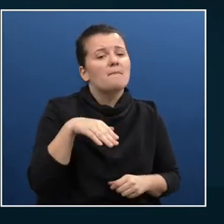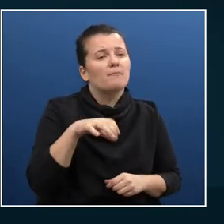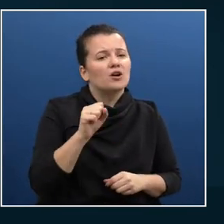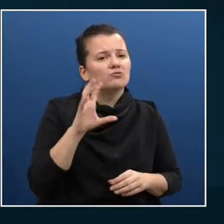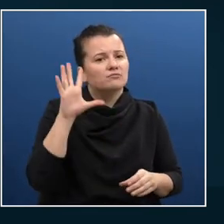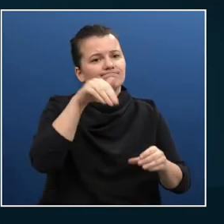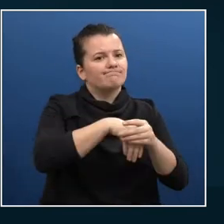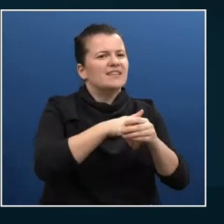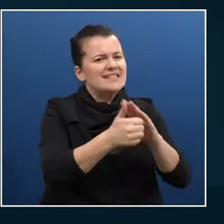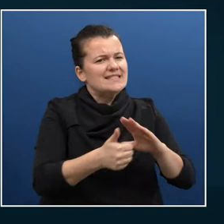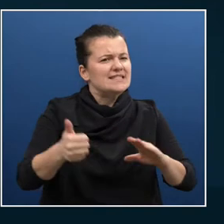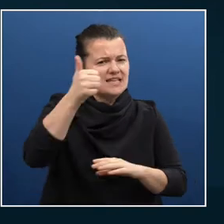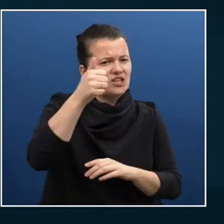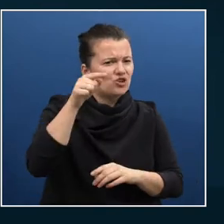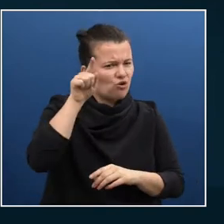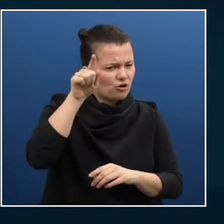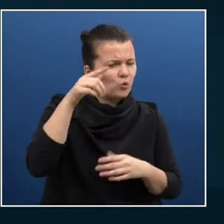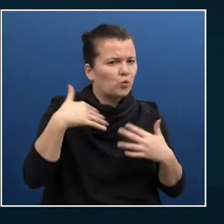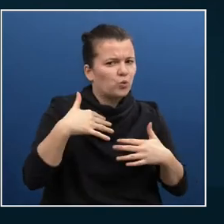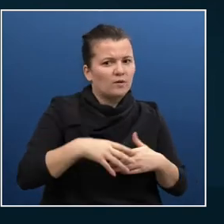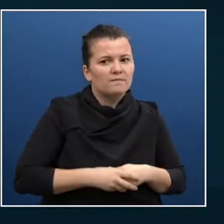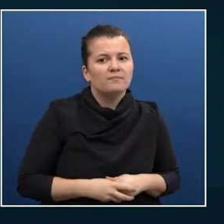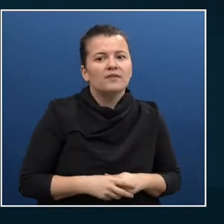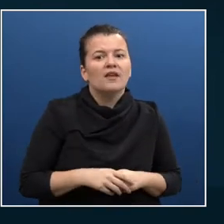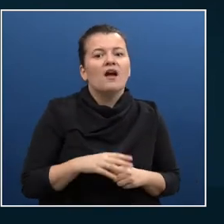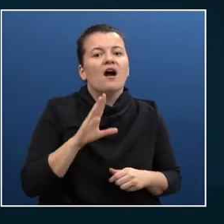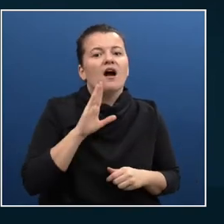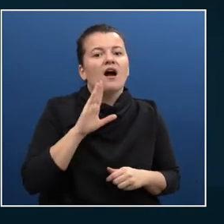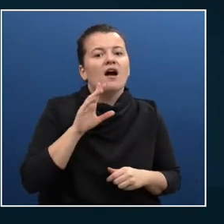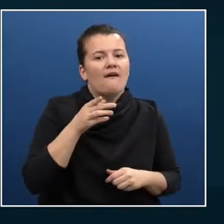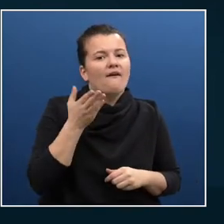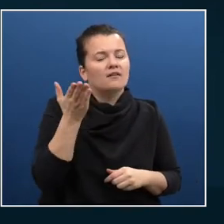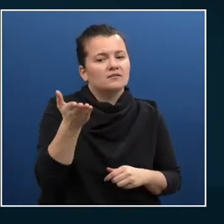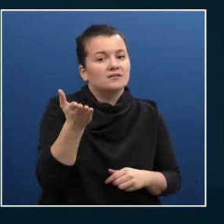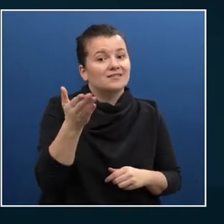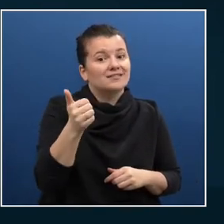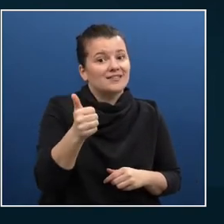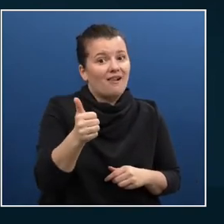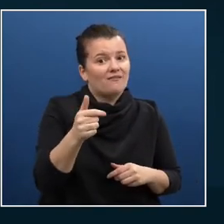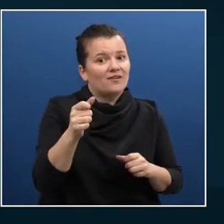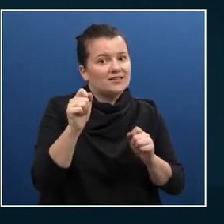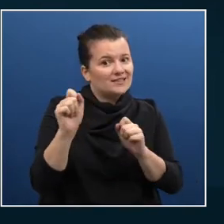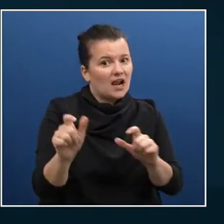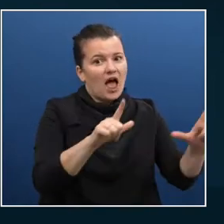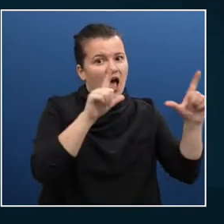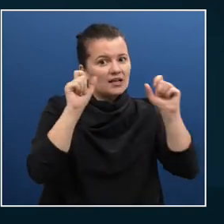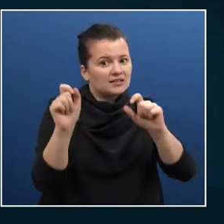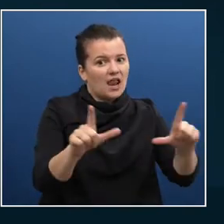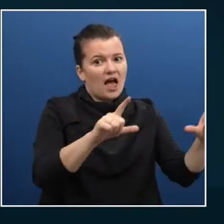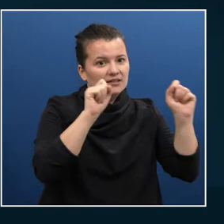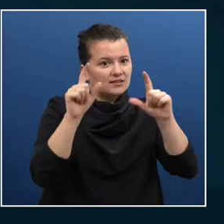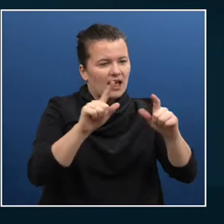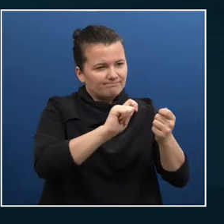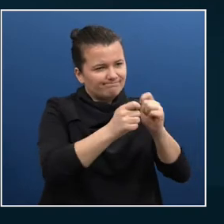ruin your entire intro slide because I have a tendency to do that to every of our speakers.